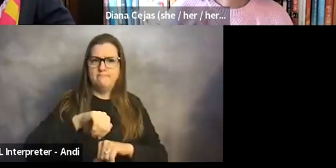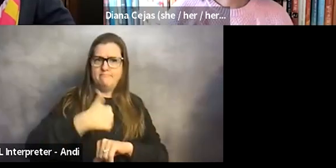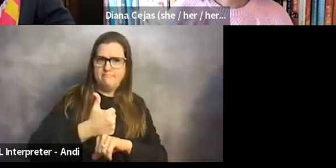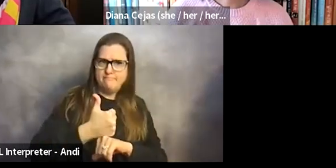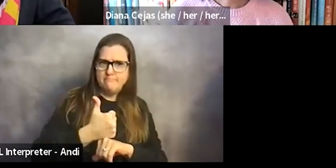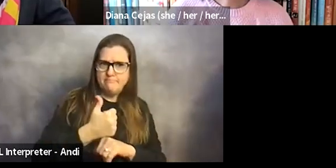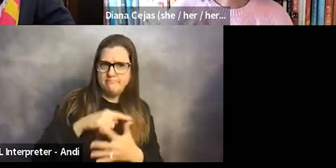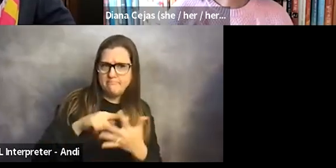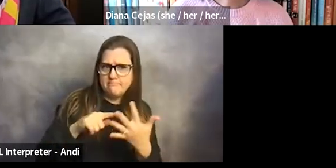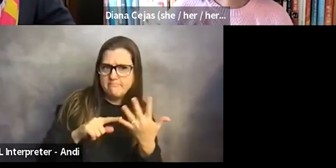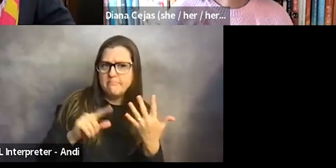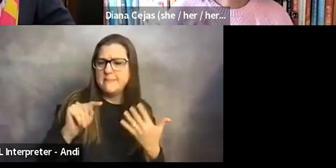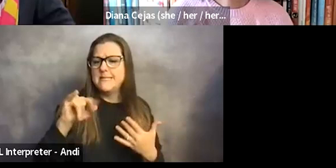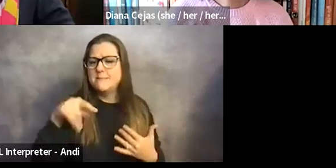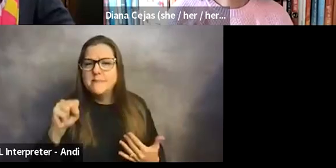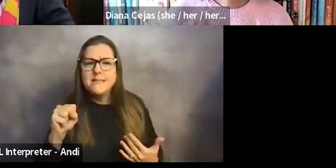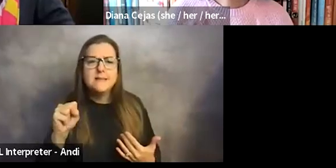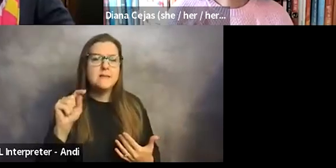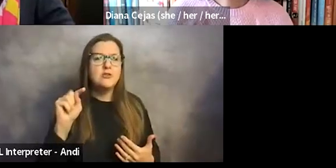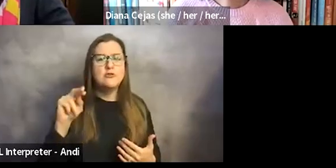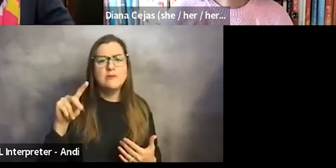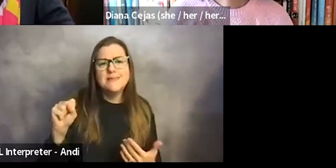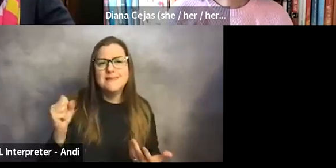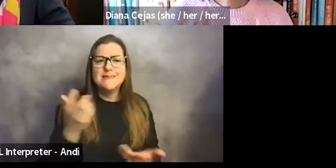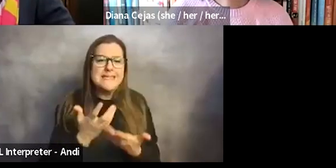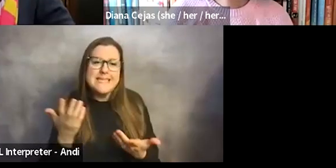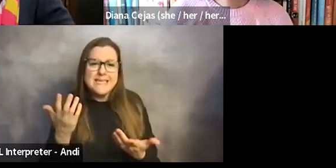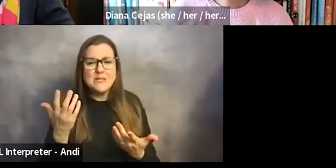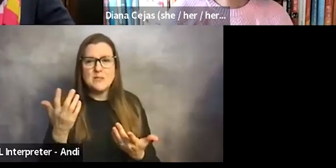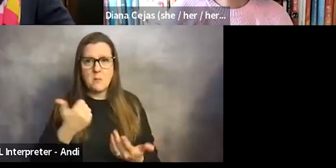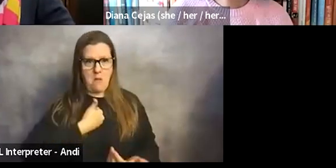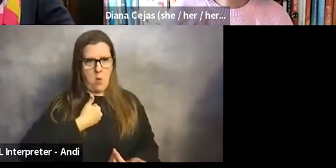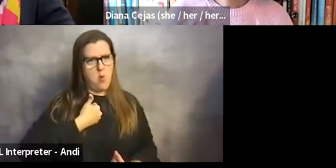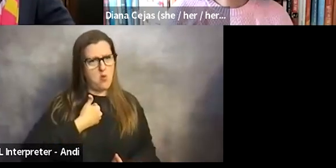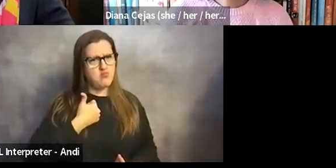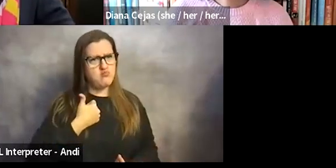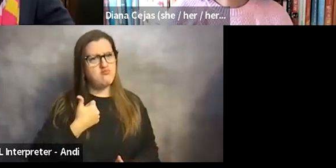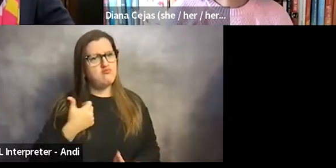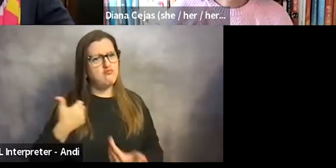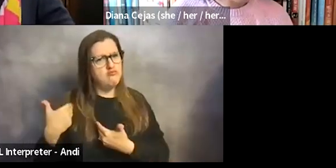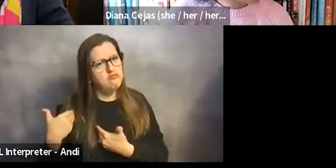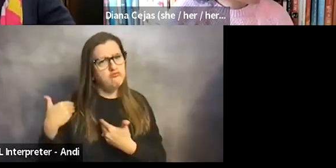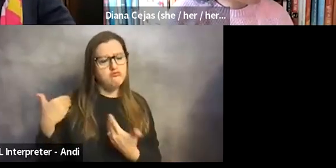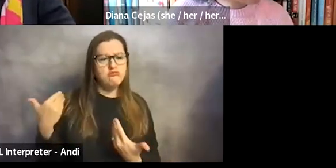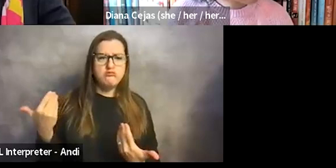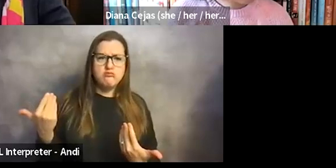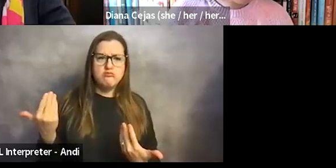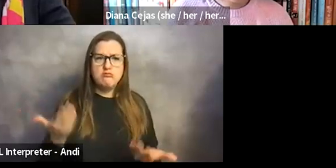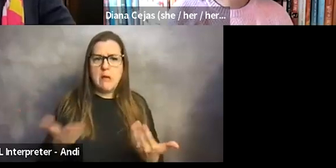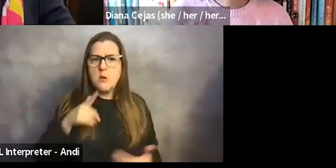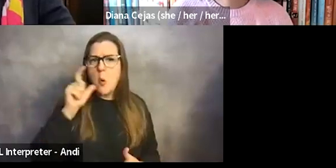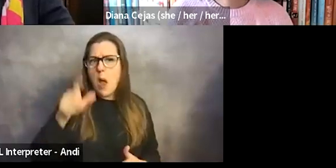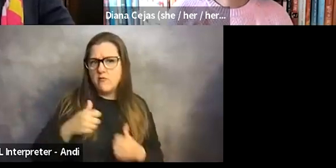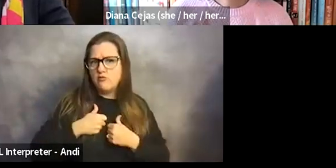certain times tips, tricks, not necessarily tricks, but things on my own. And in that way, like I may not need to